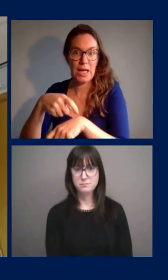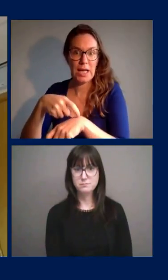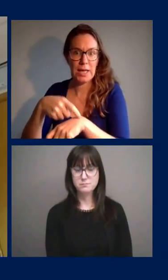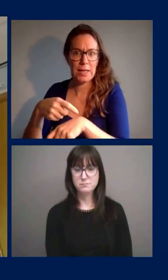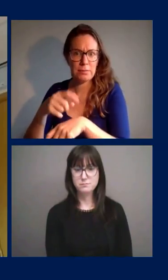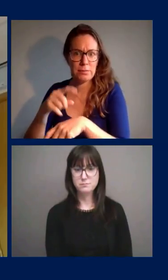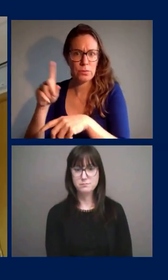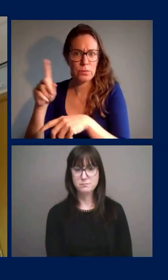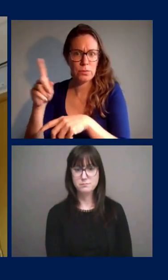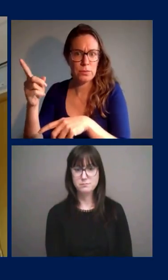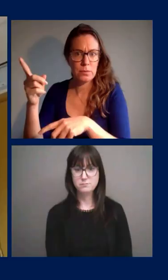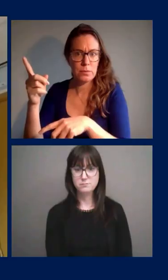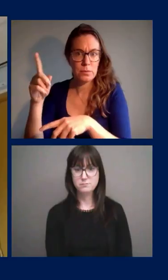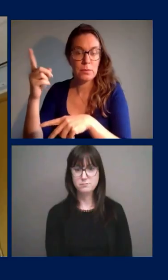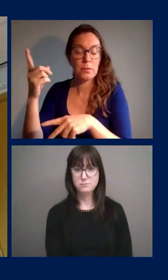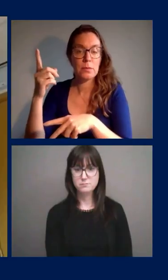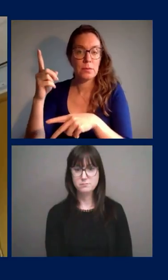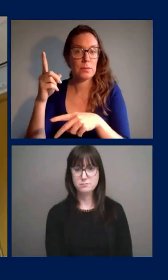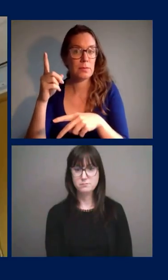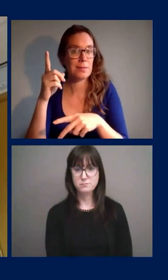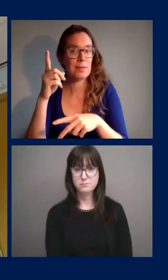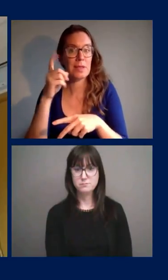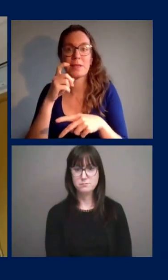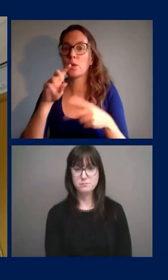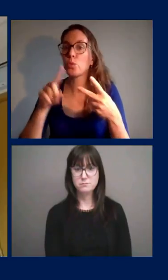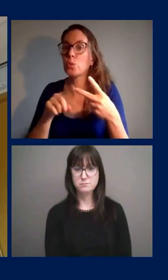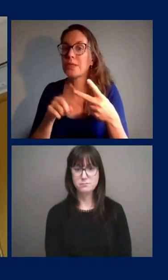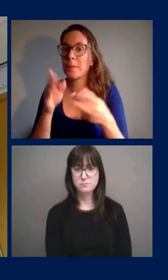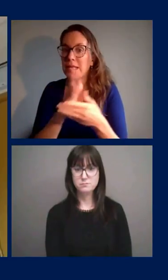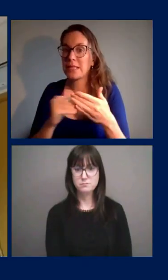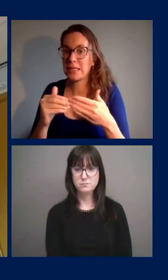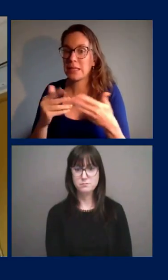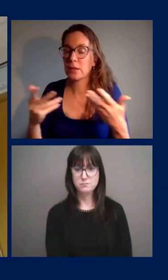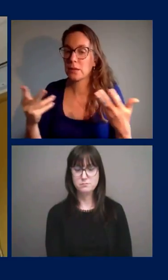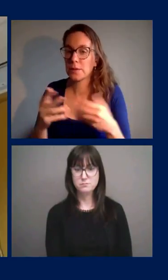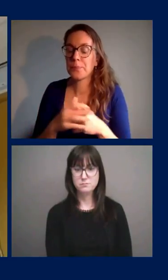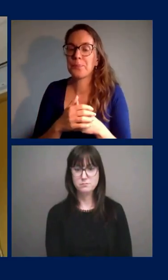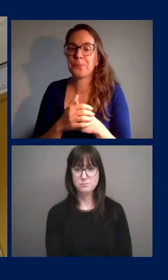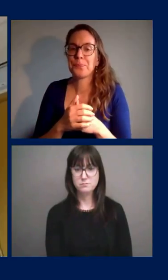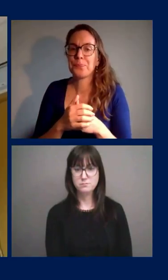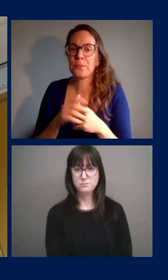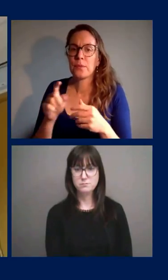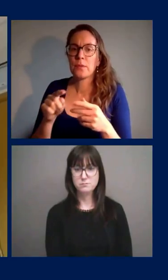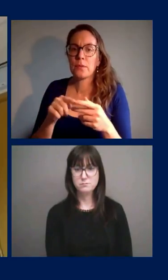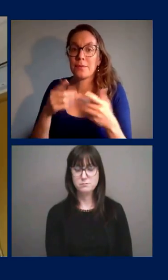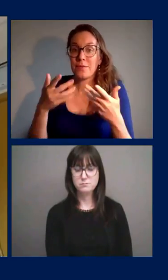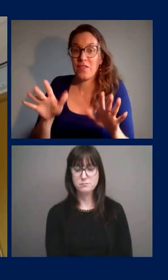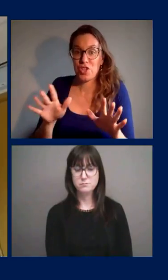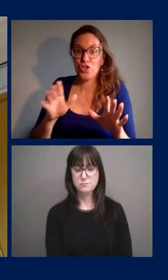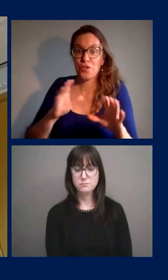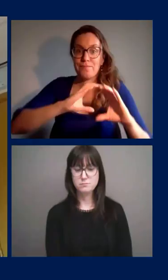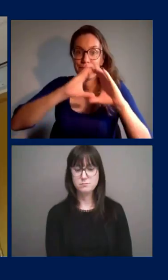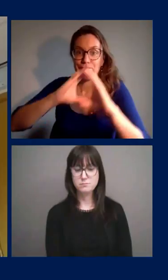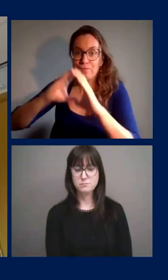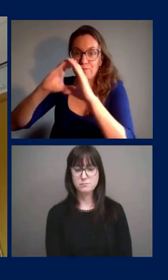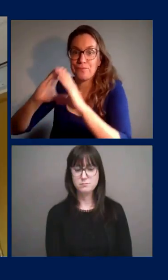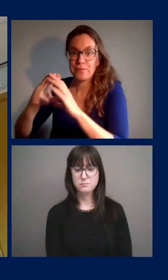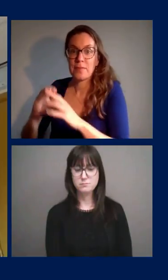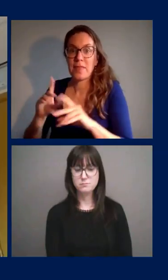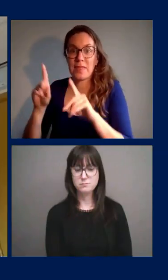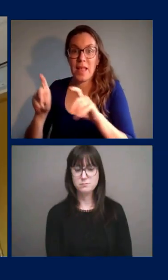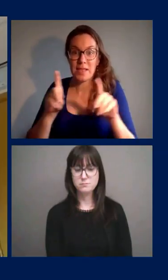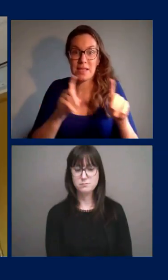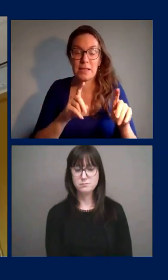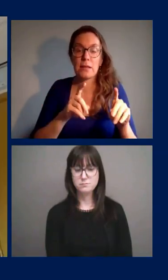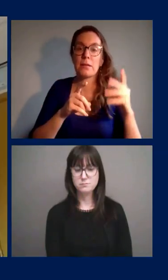the second volet of this question is to know we have passed the tests to these 7000 residents to these